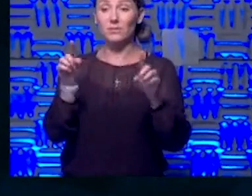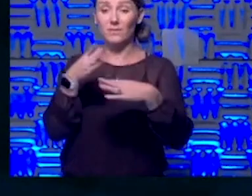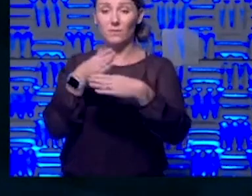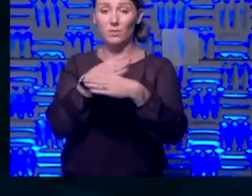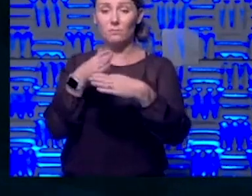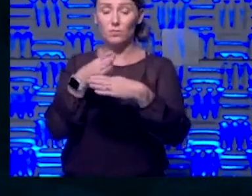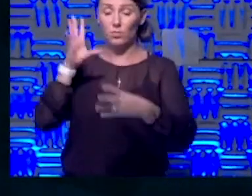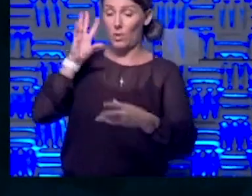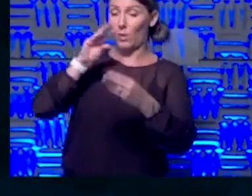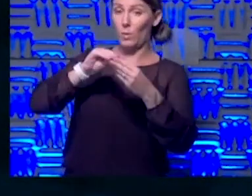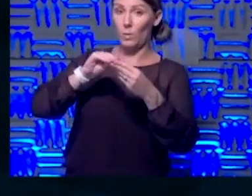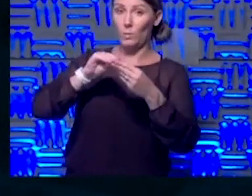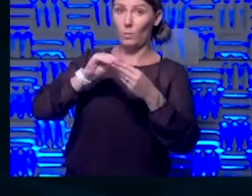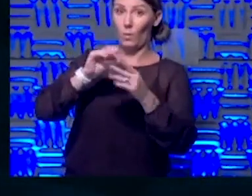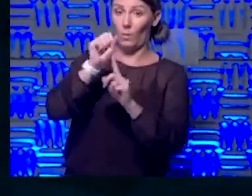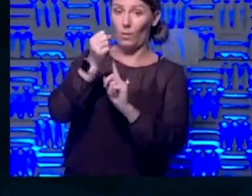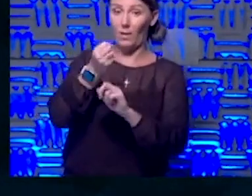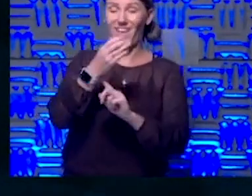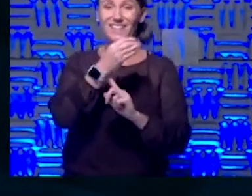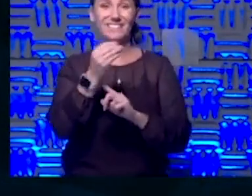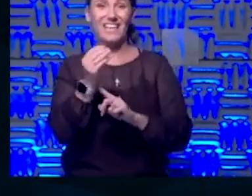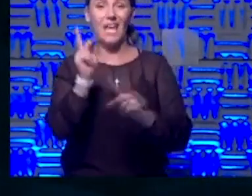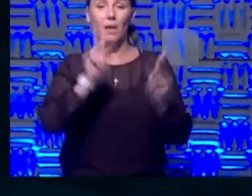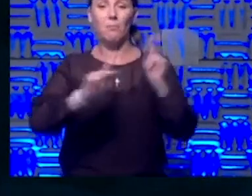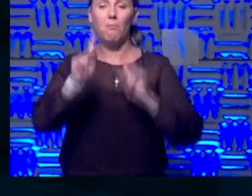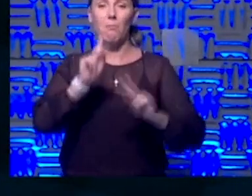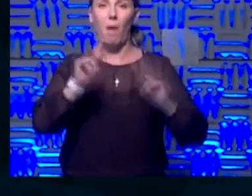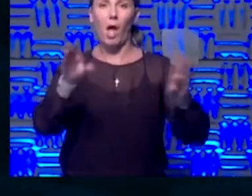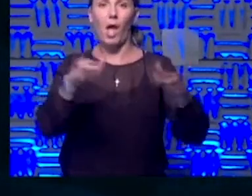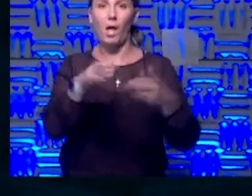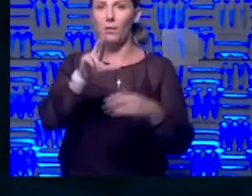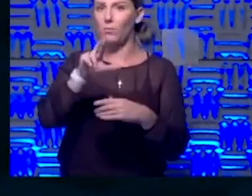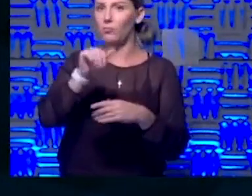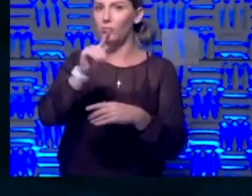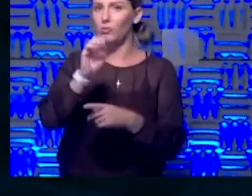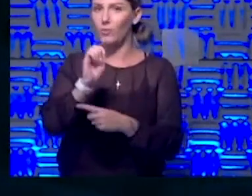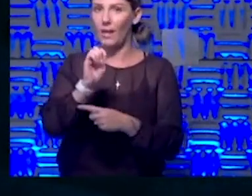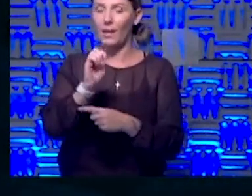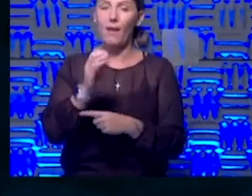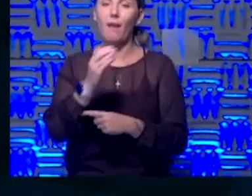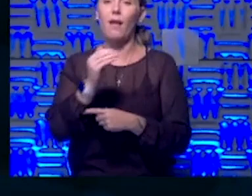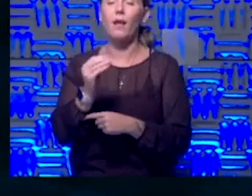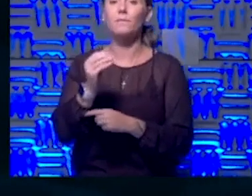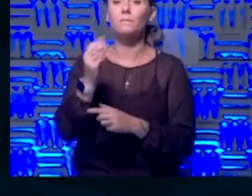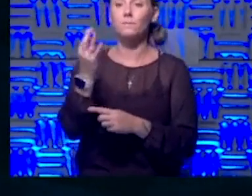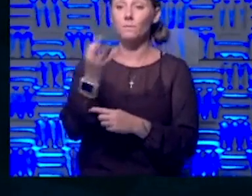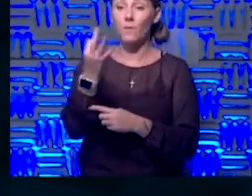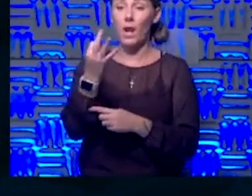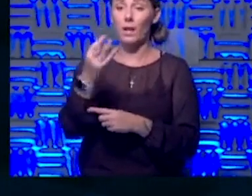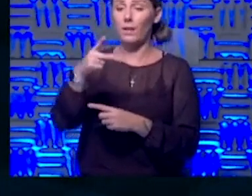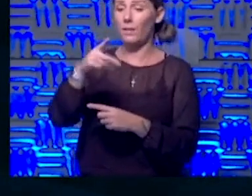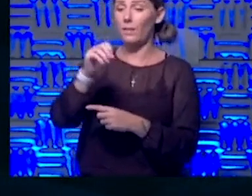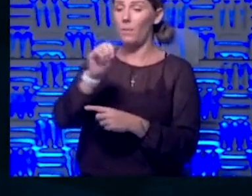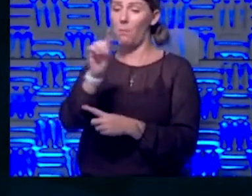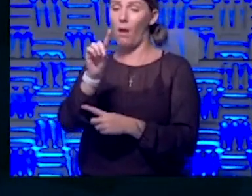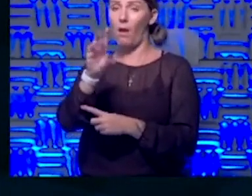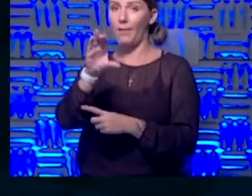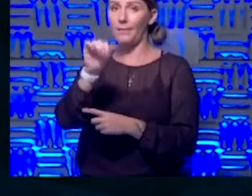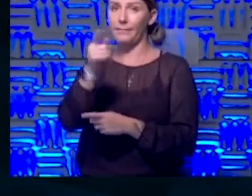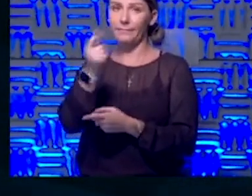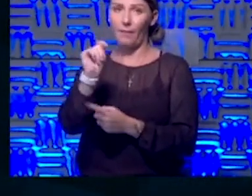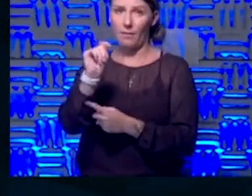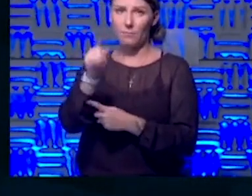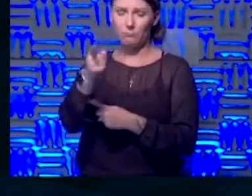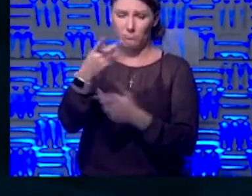total cases and then the population rate. And on your Friday podcast, I noticed you guys were discussing,